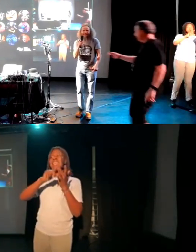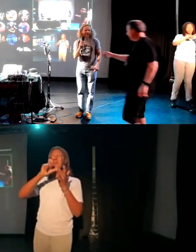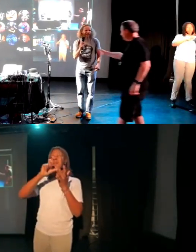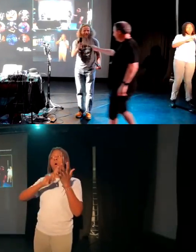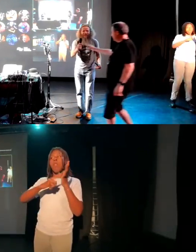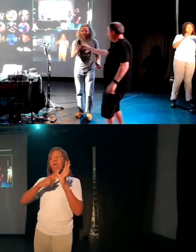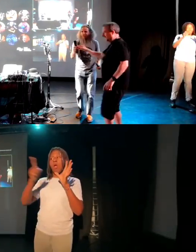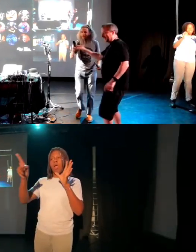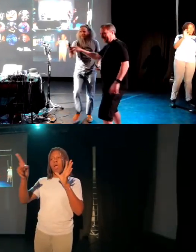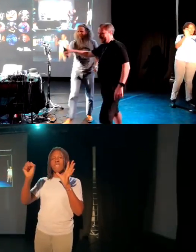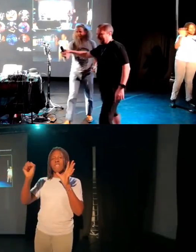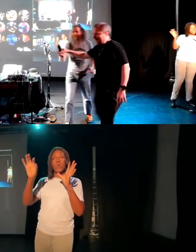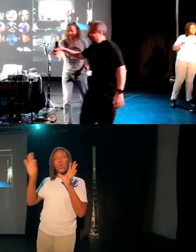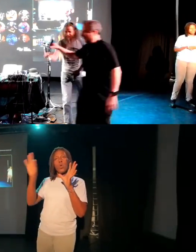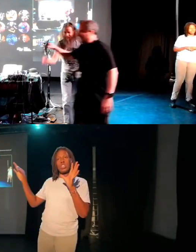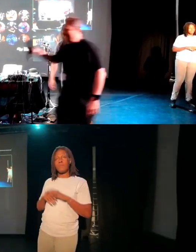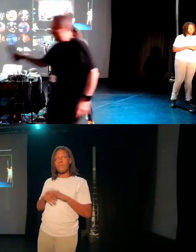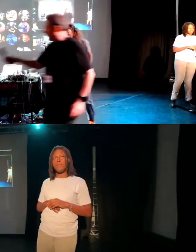Sorry.